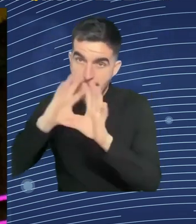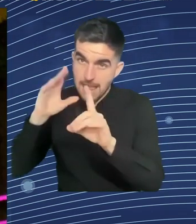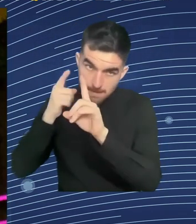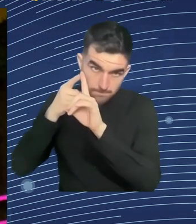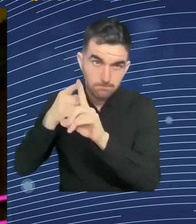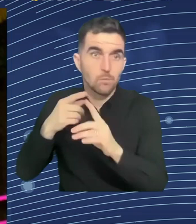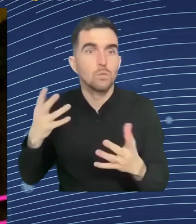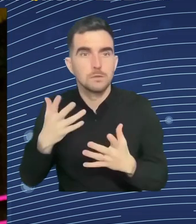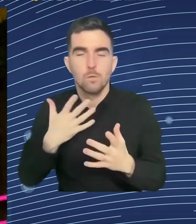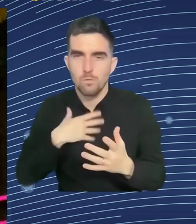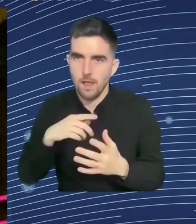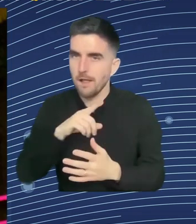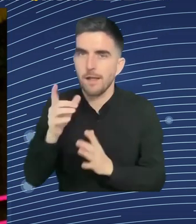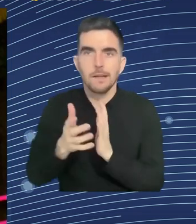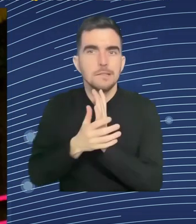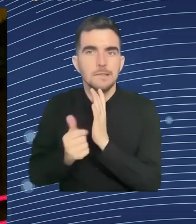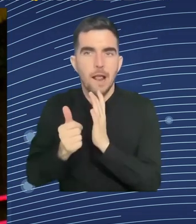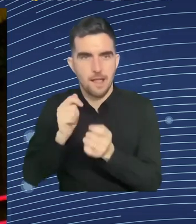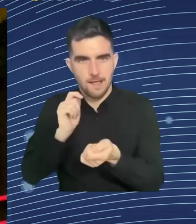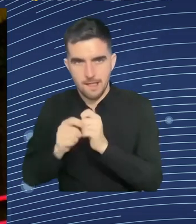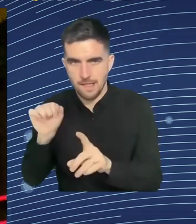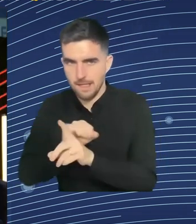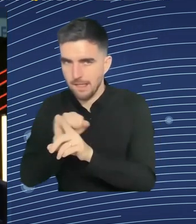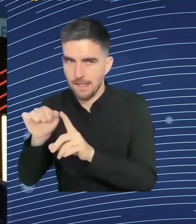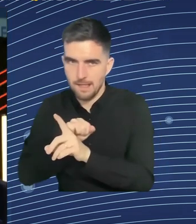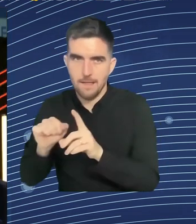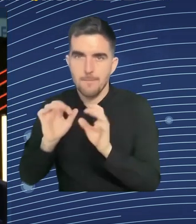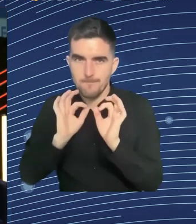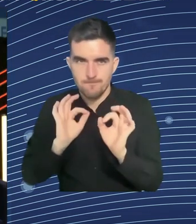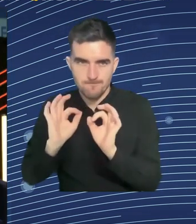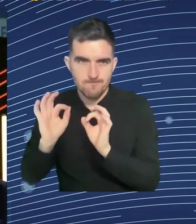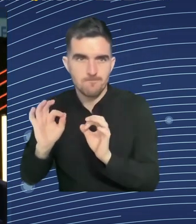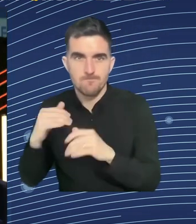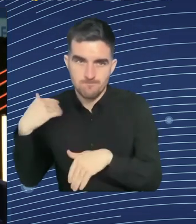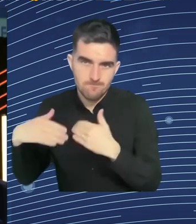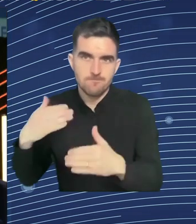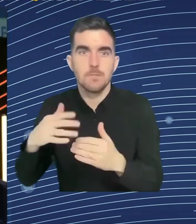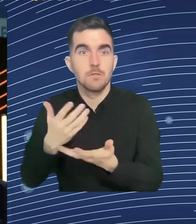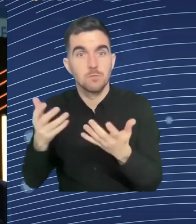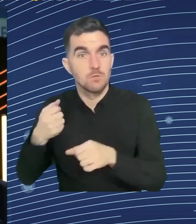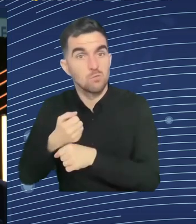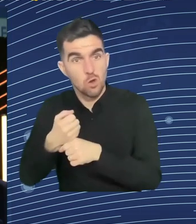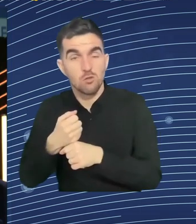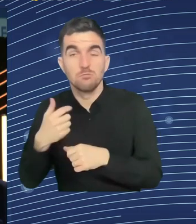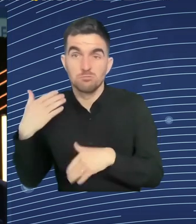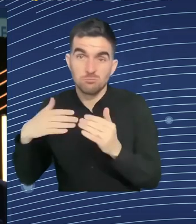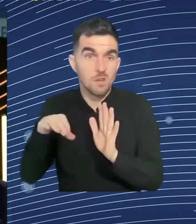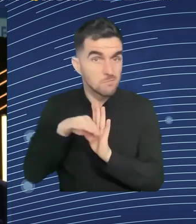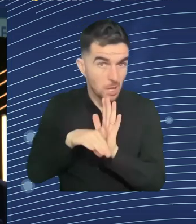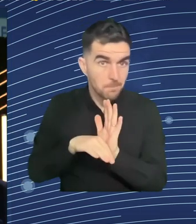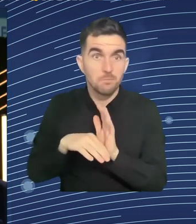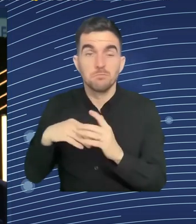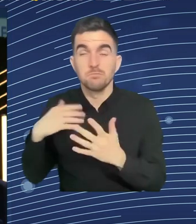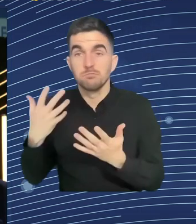maybe a previous job in a supermarket or a factory, we're preparing them for tech jobs, for green jobs, for jobs in healthcare, huge